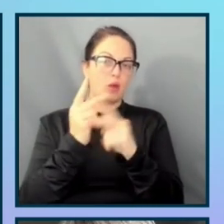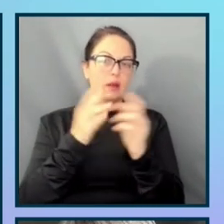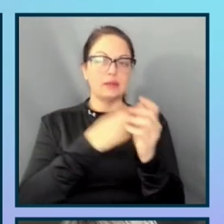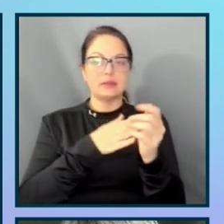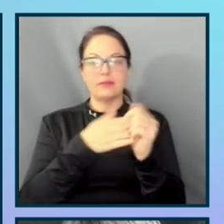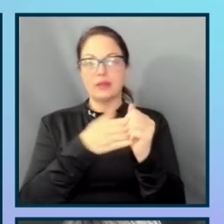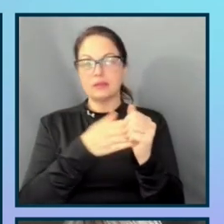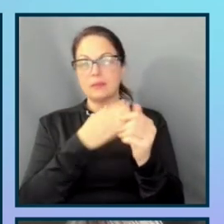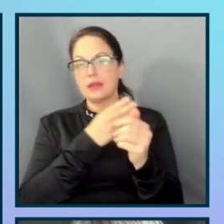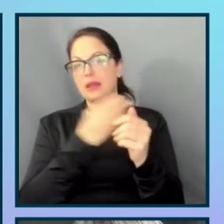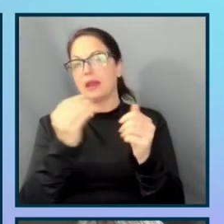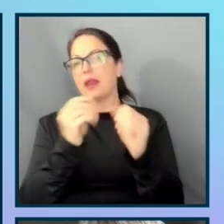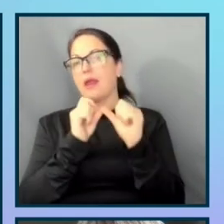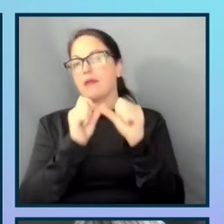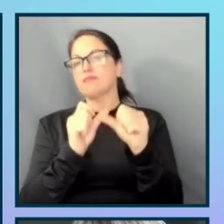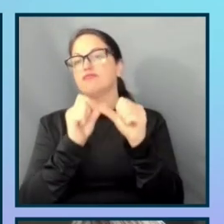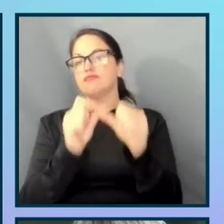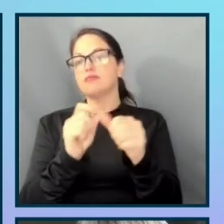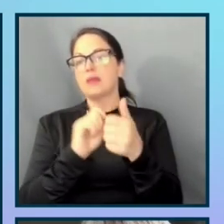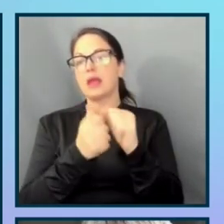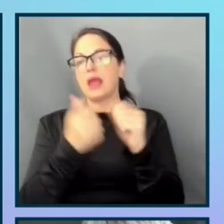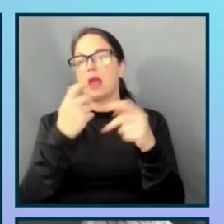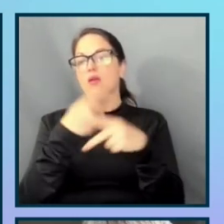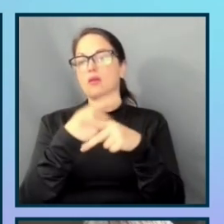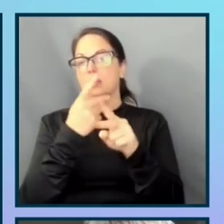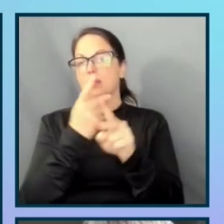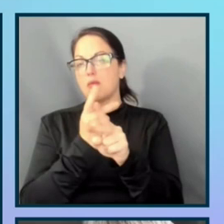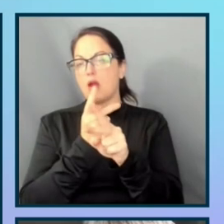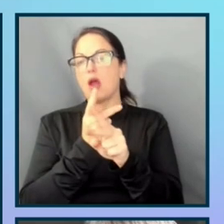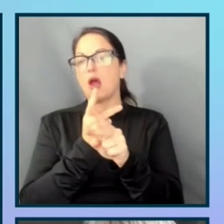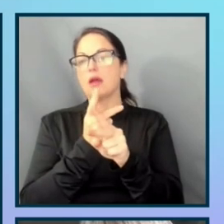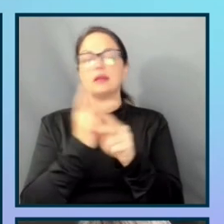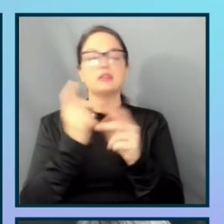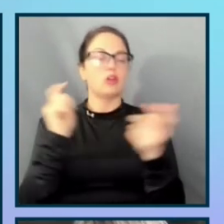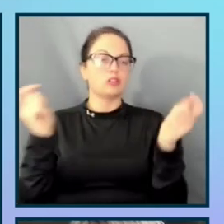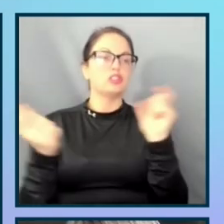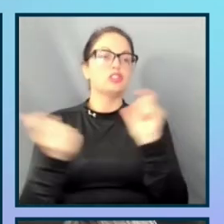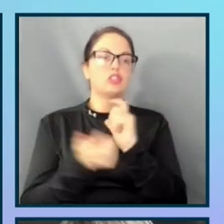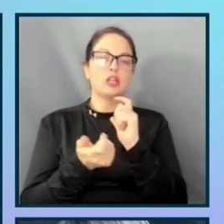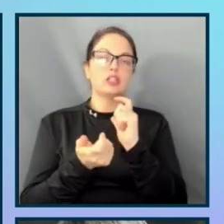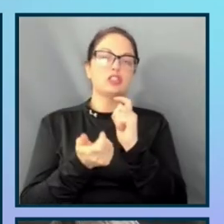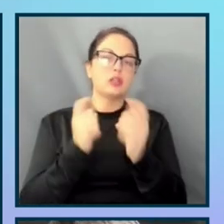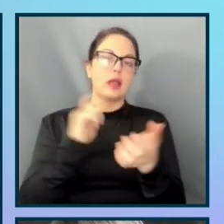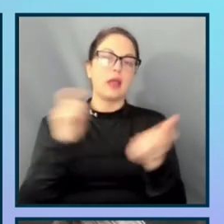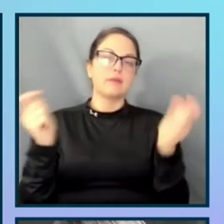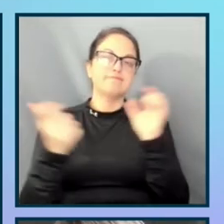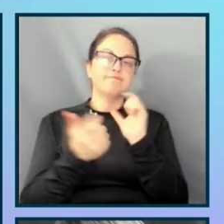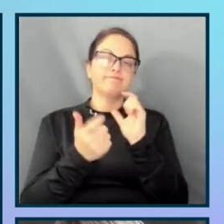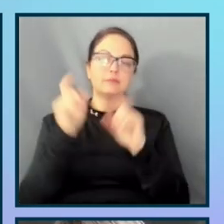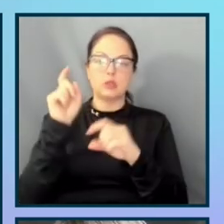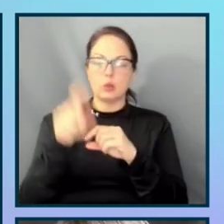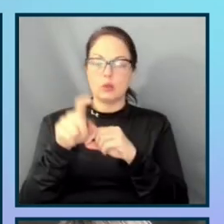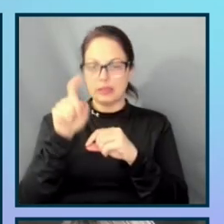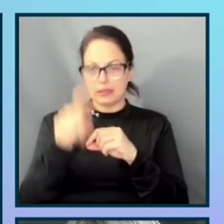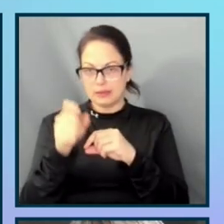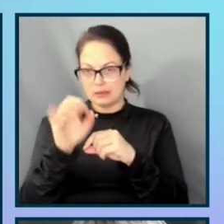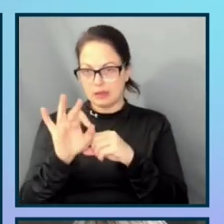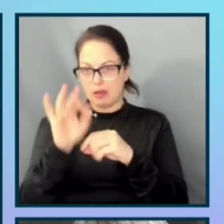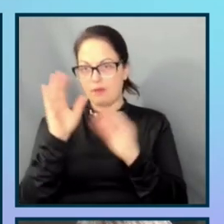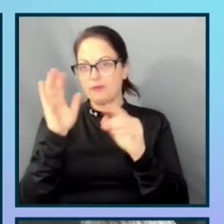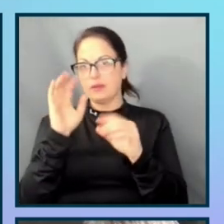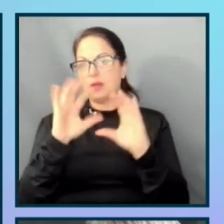and resiliency, how the products are, um, changing and conforming to the needs of the, um,